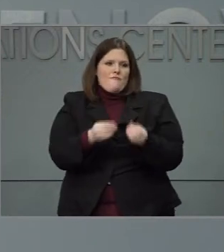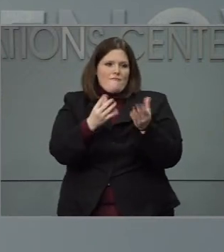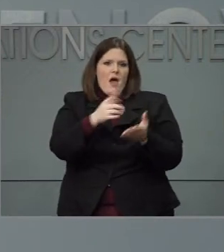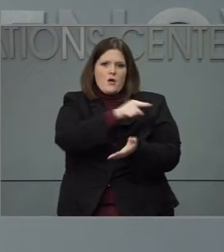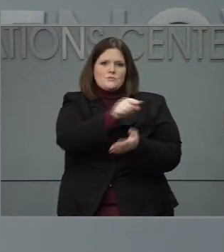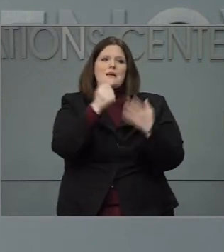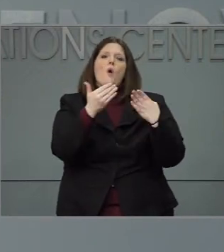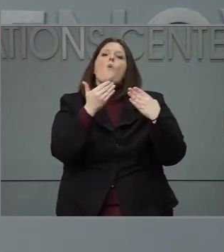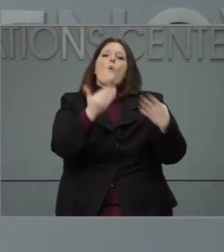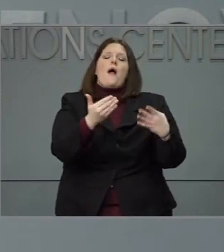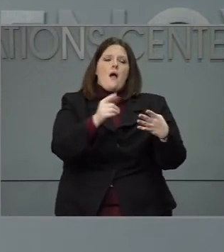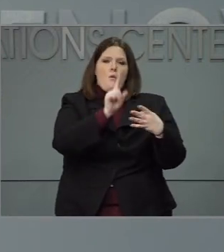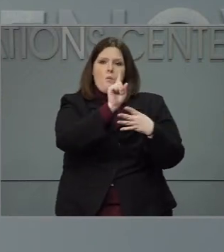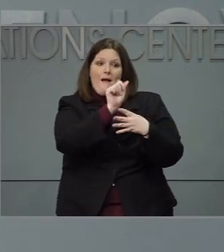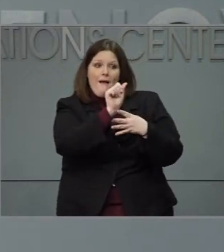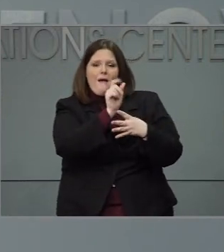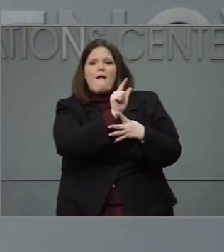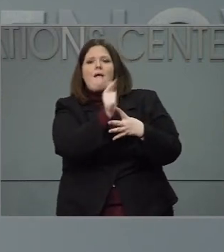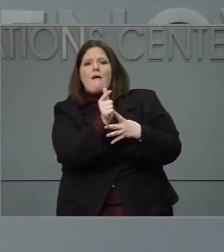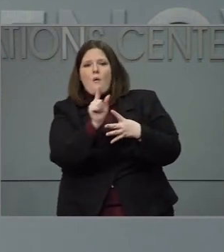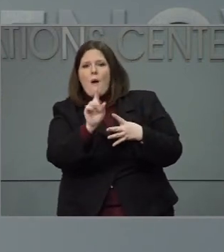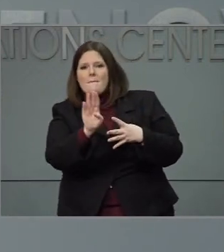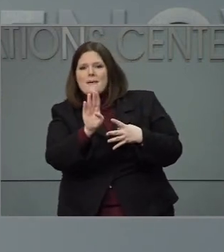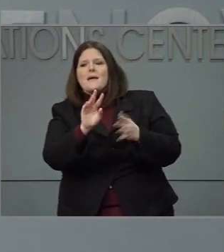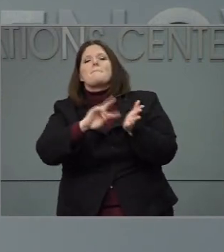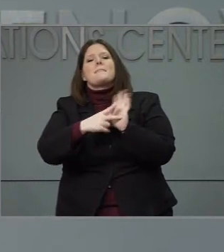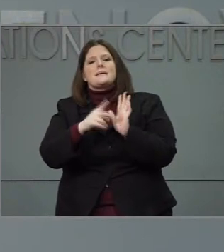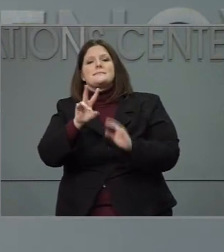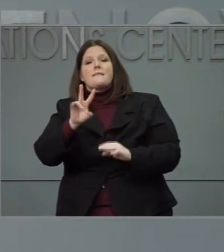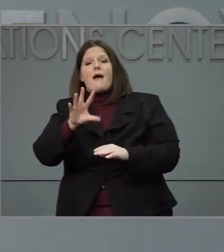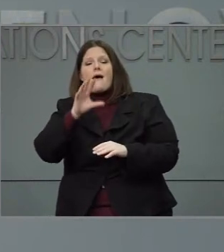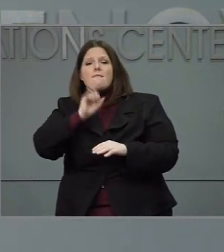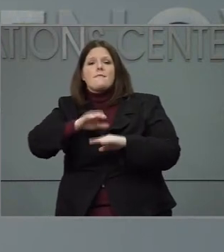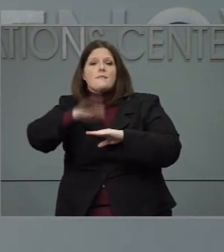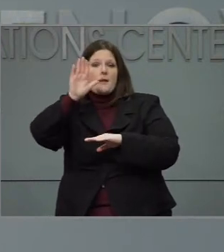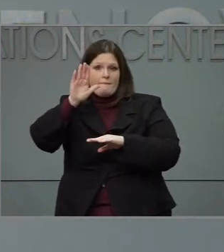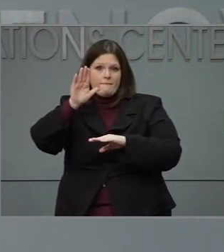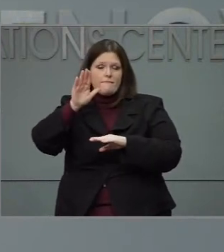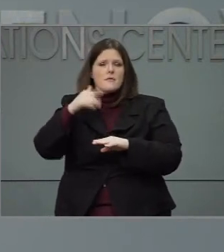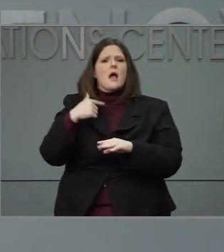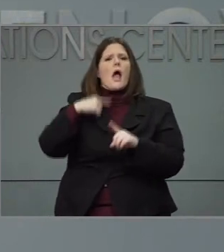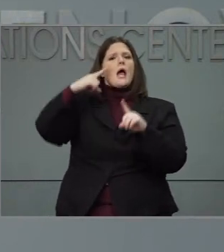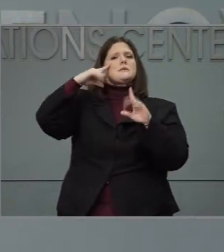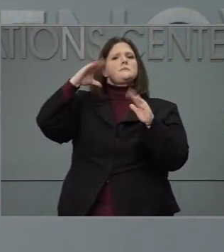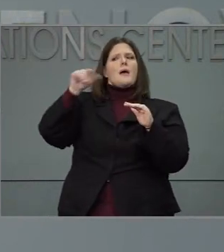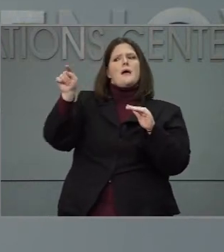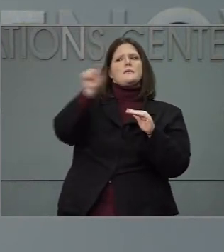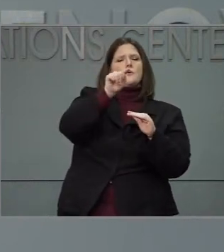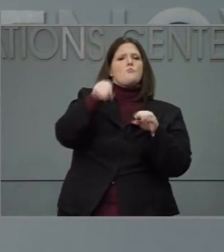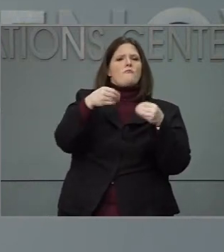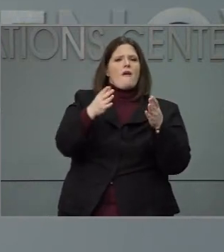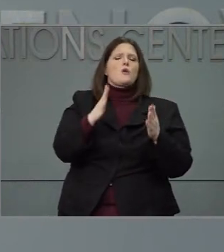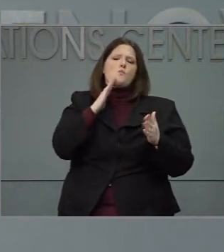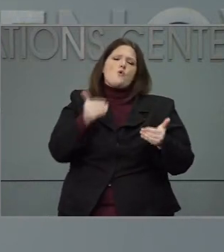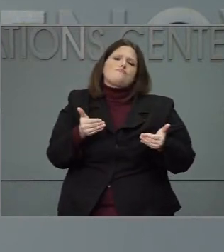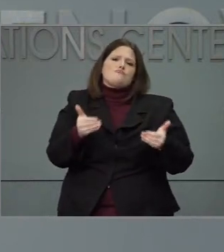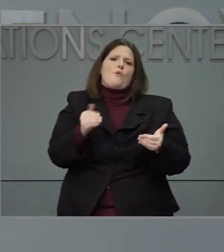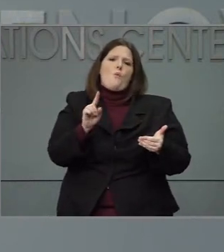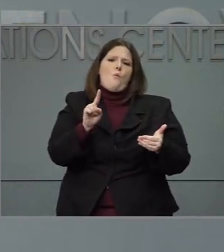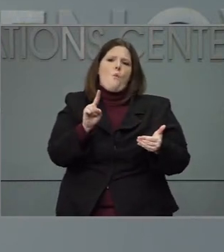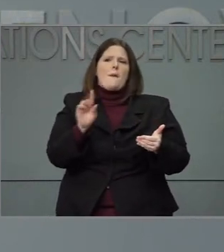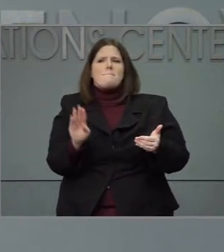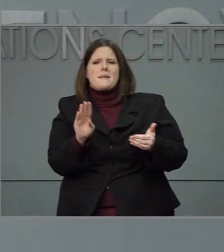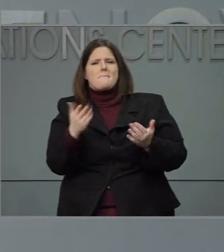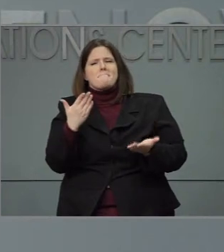into starting to vaccinate those 75 or older. I anticipate that most providers actually will move into 1B starting